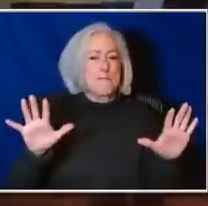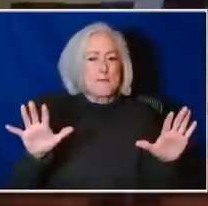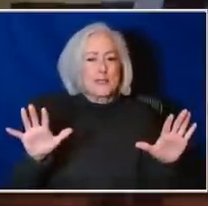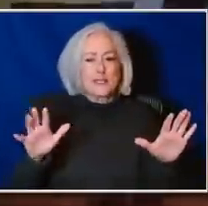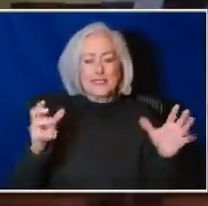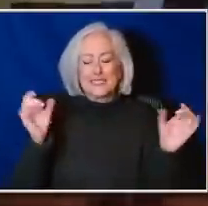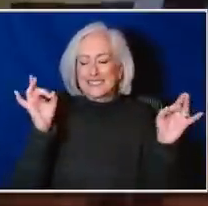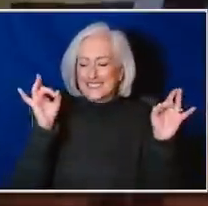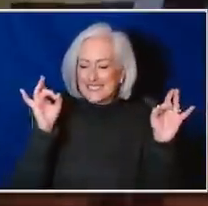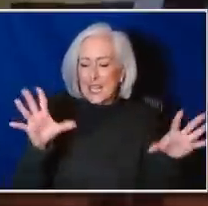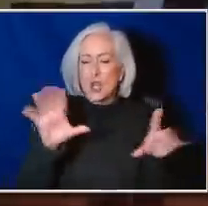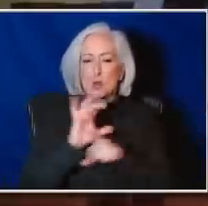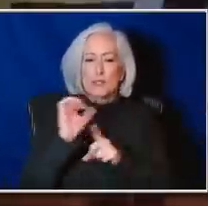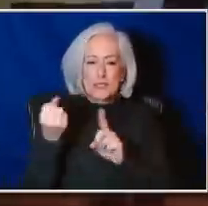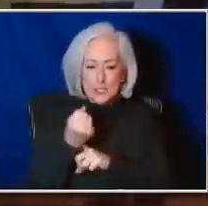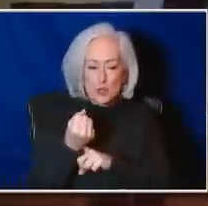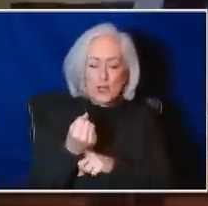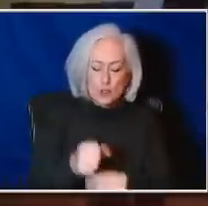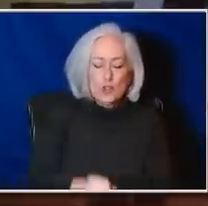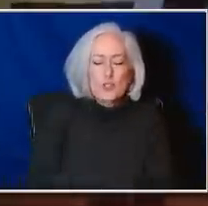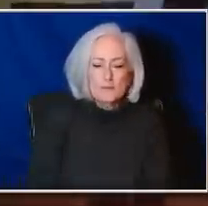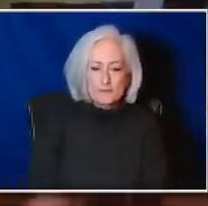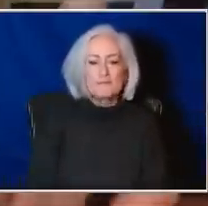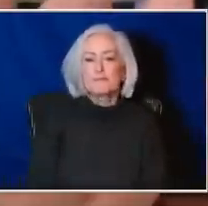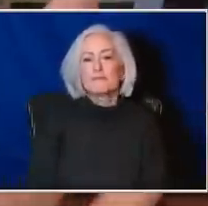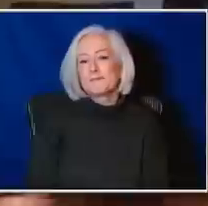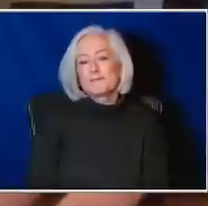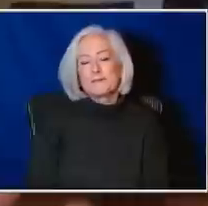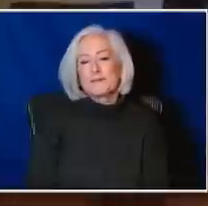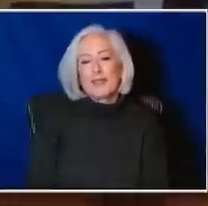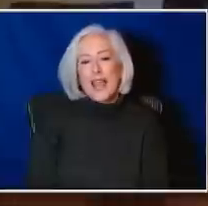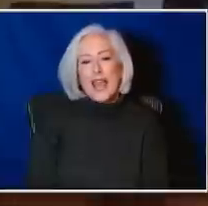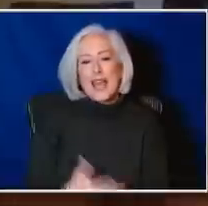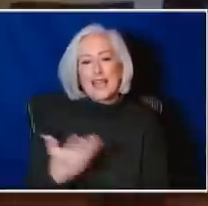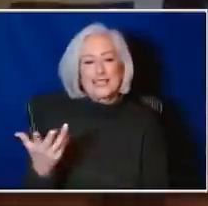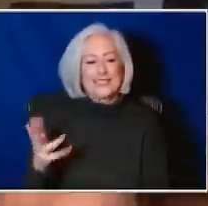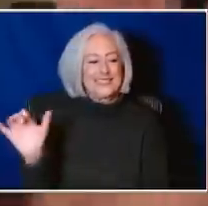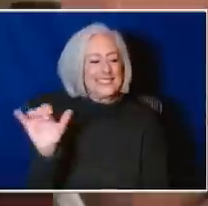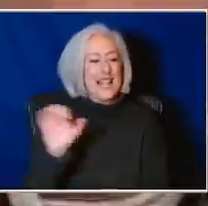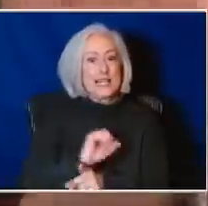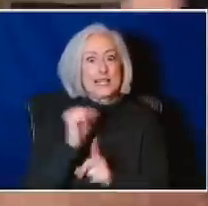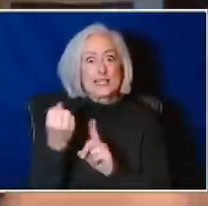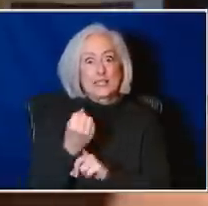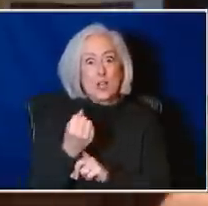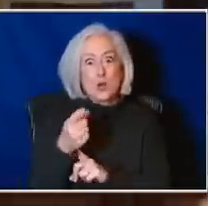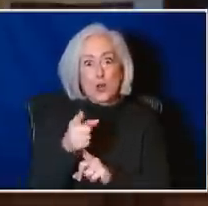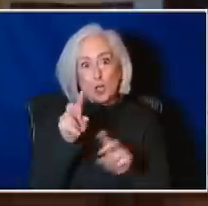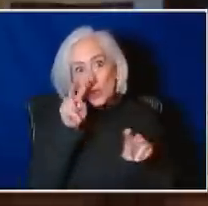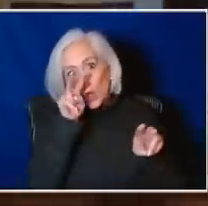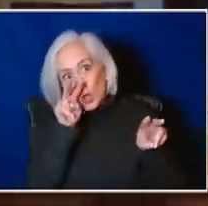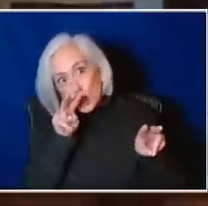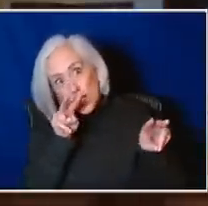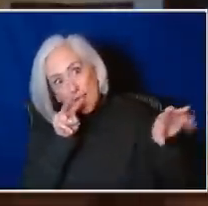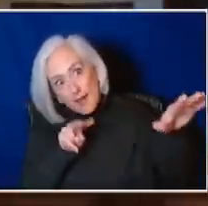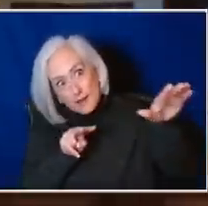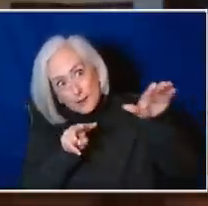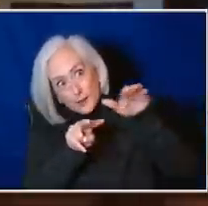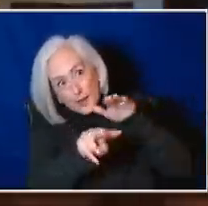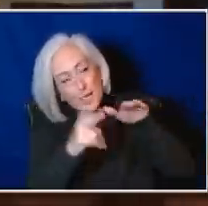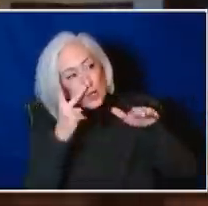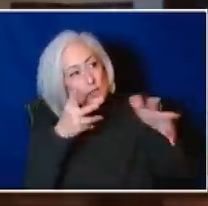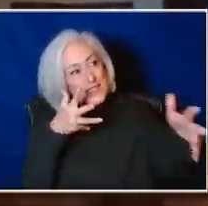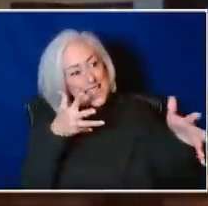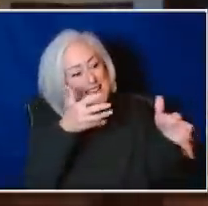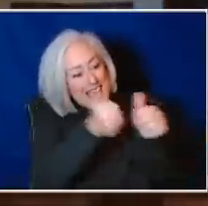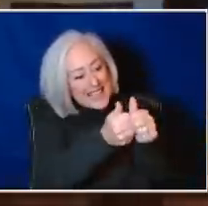terrible situation. And it's, it's, you know, that it's like that scenario where you, you look ahead and you can see there's a car accident. You're trying